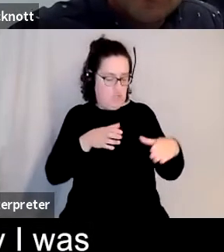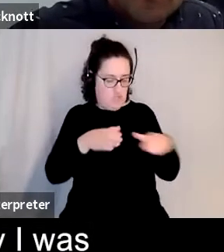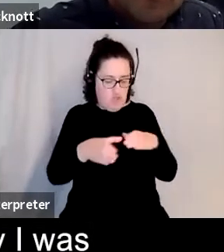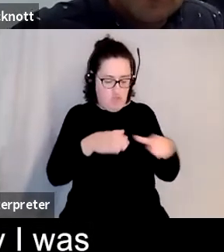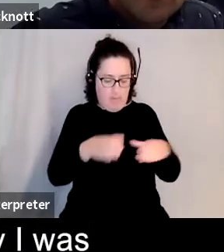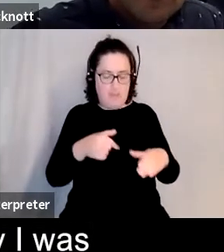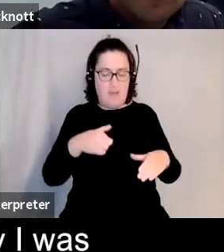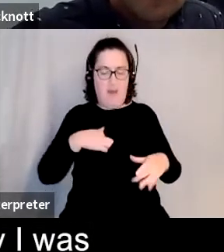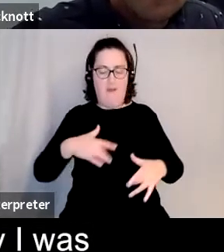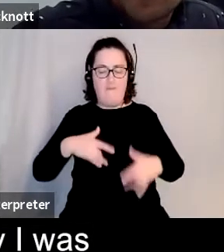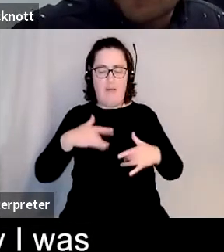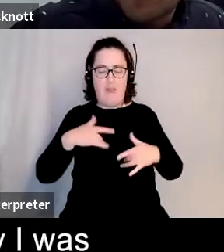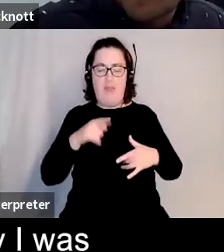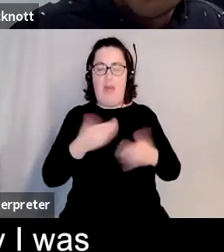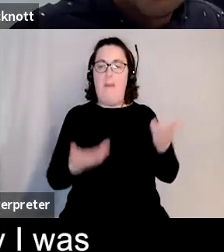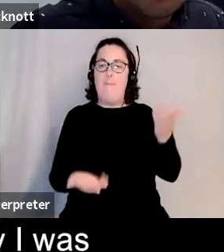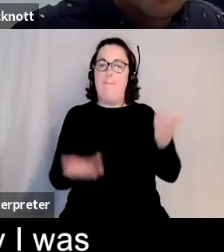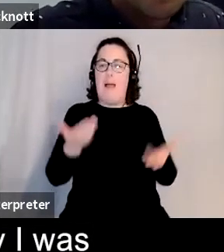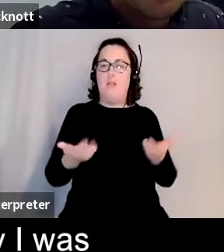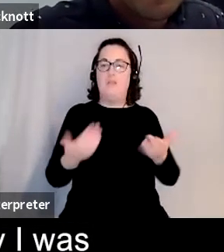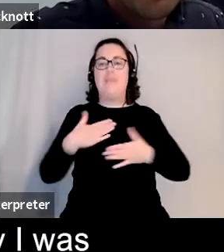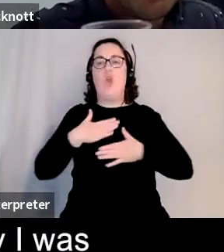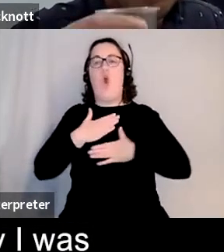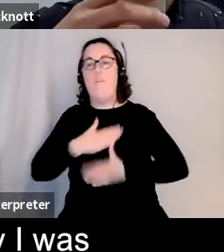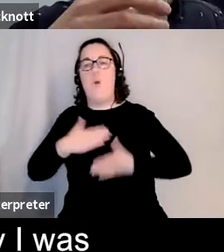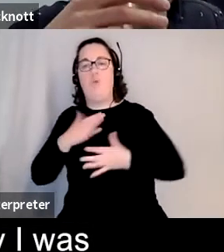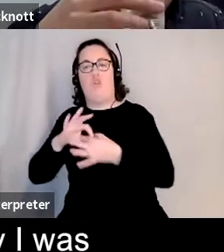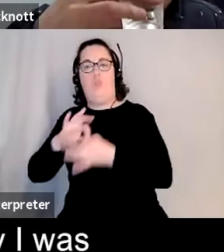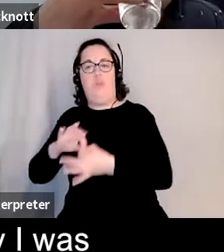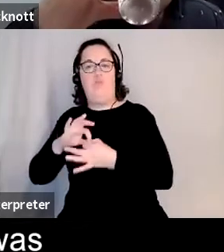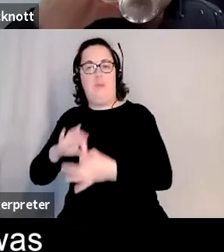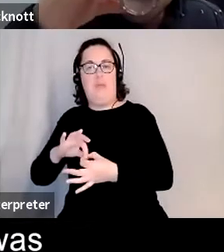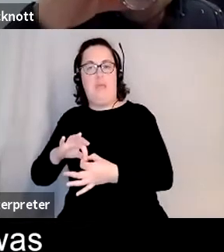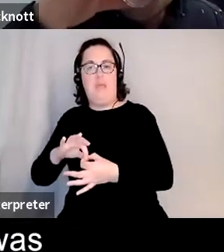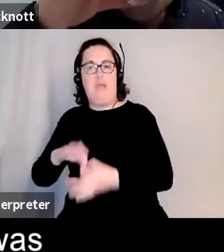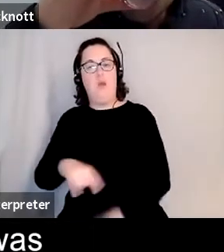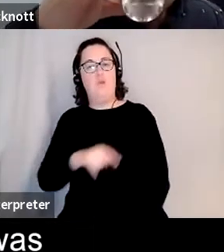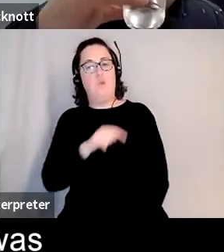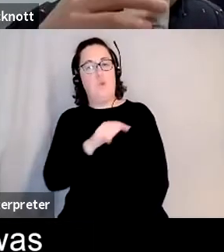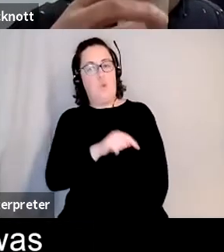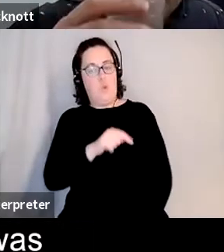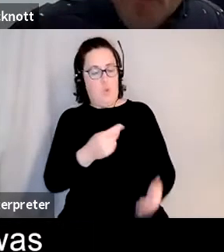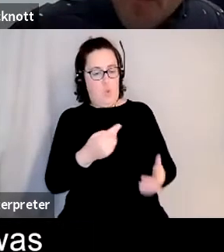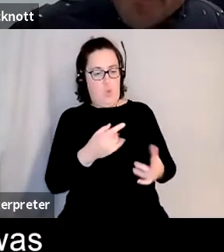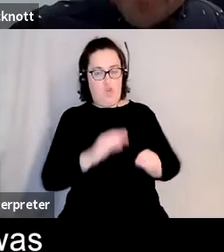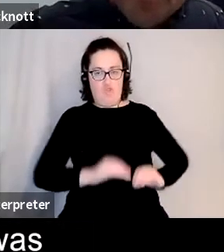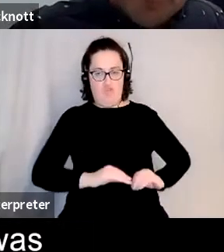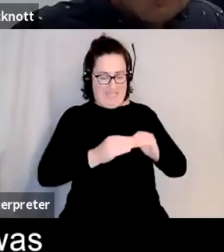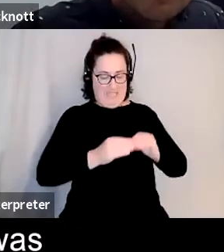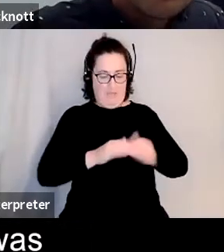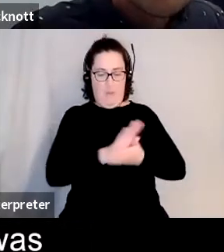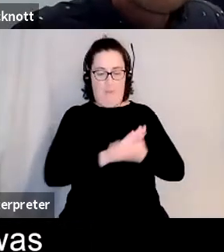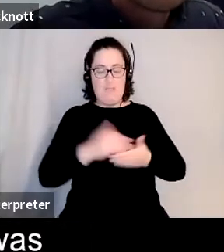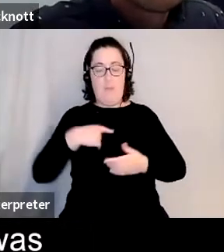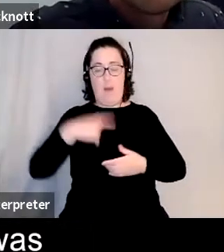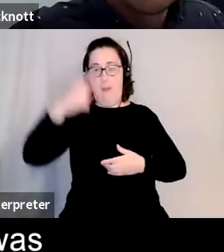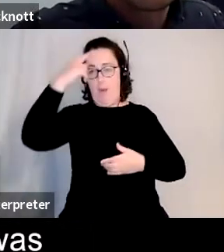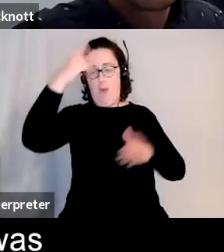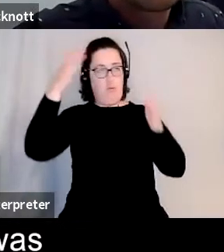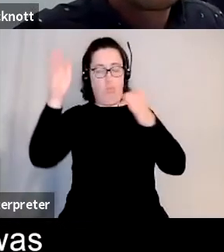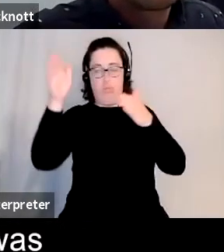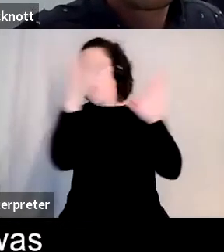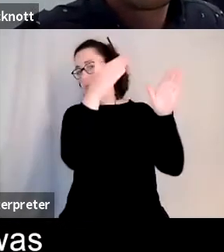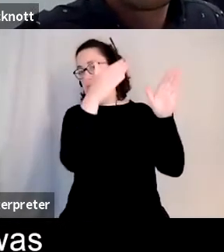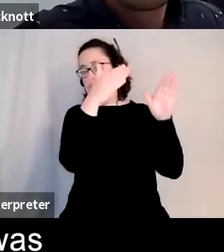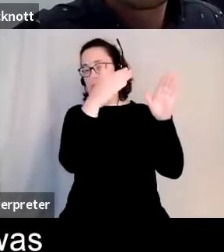emotional therapy i was having alongside that and it gave me an external focus where my mind was completely away from